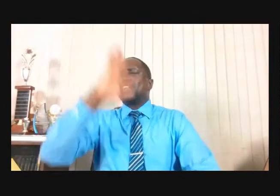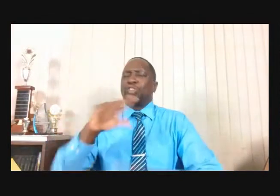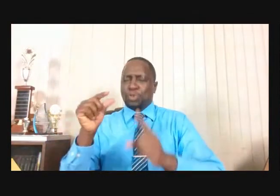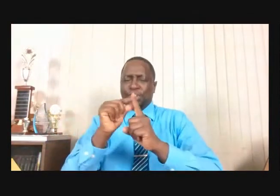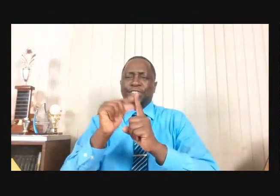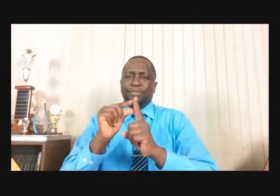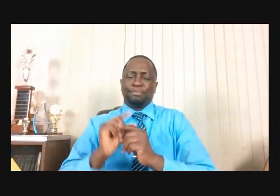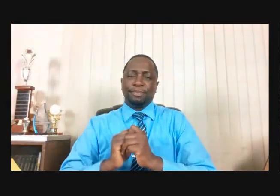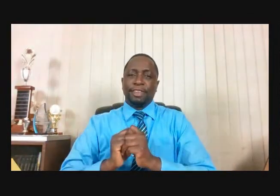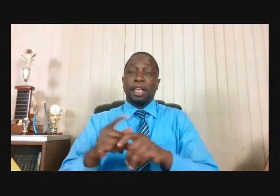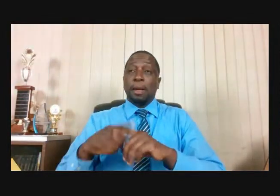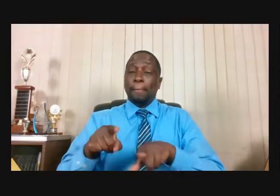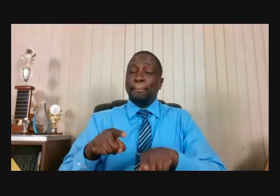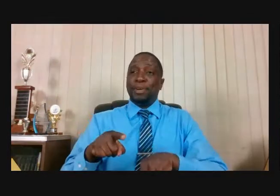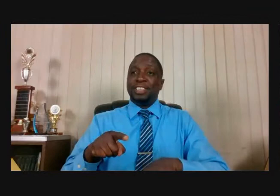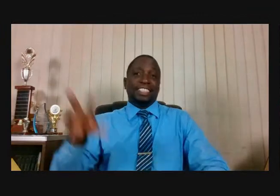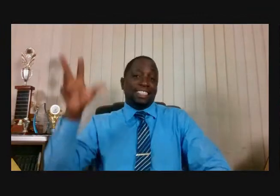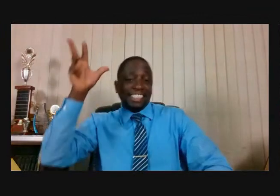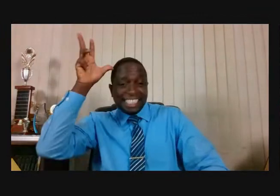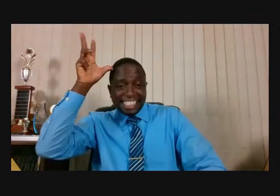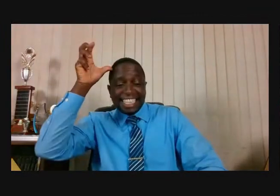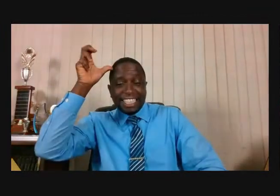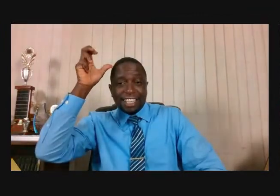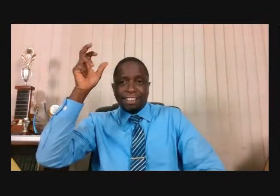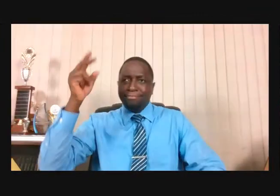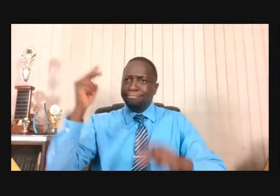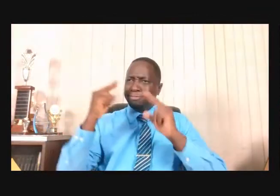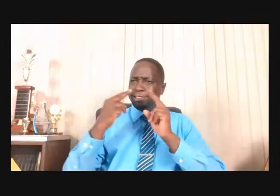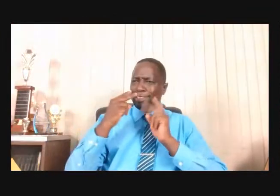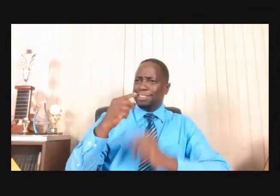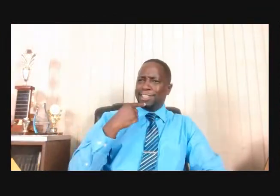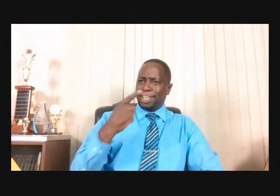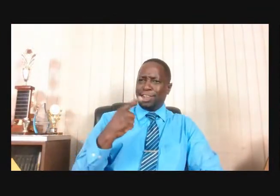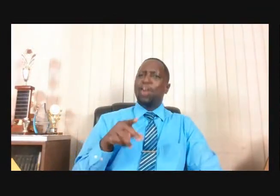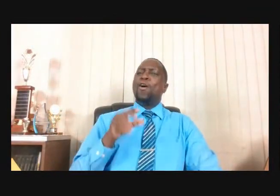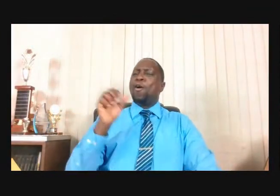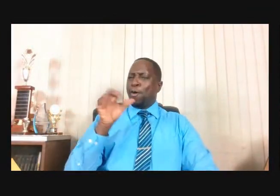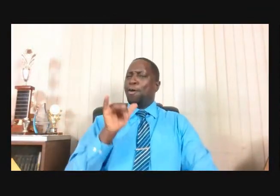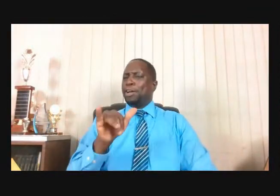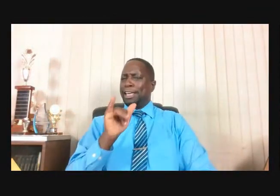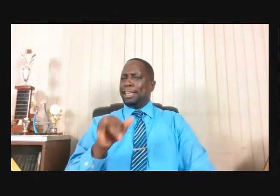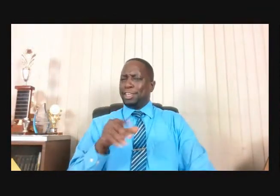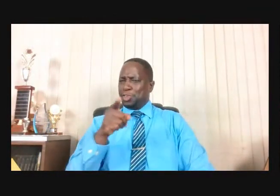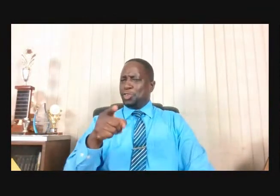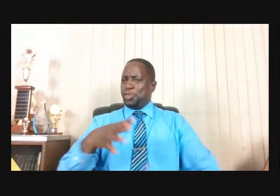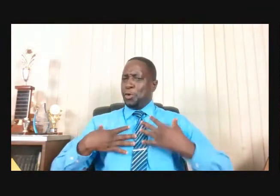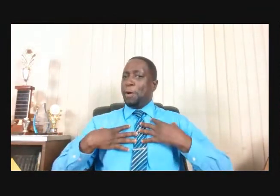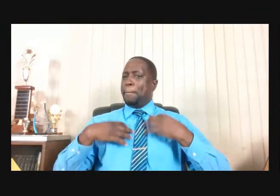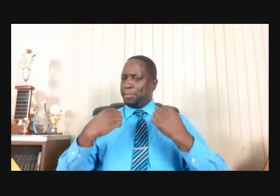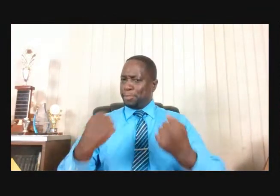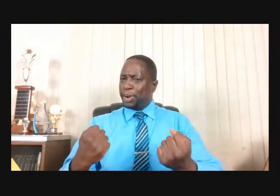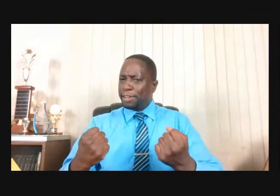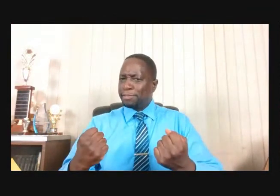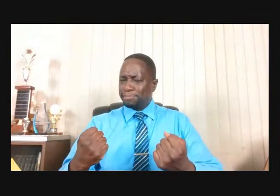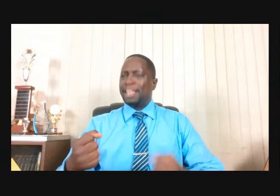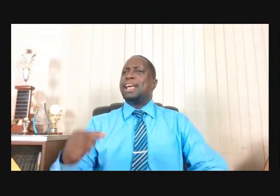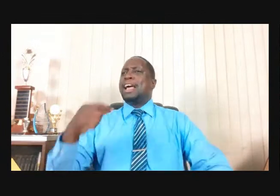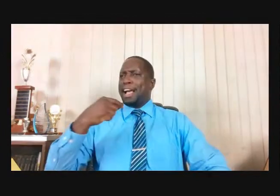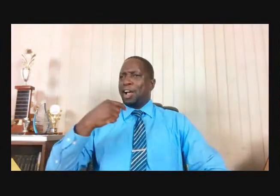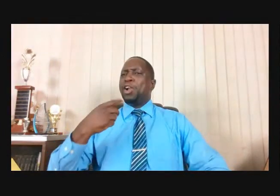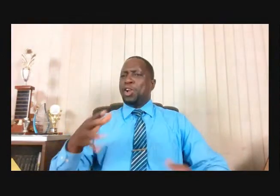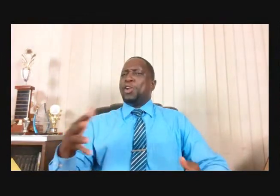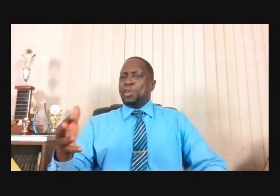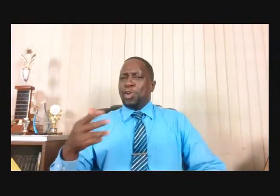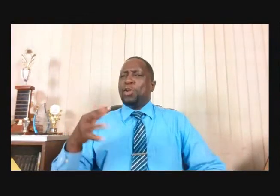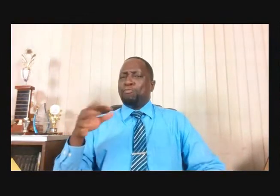But Satan Looked And Said All Right You're Brave You're Courageous I'm Going To Attack You On Your